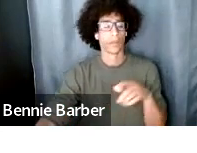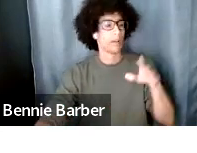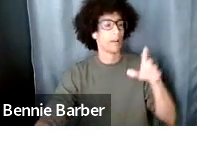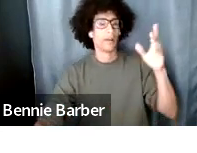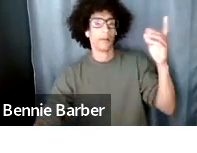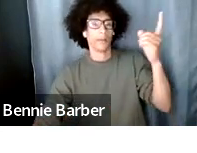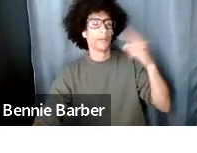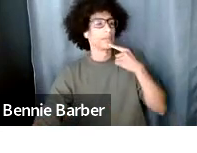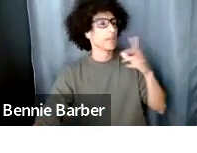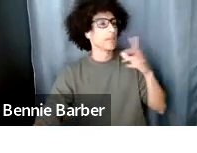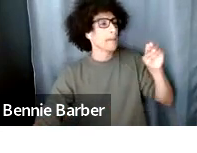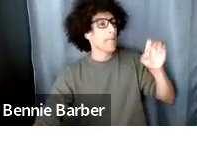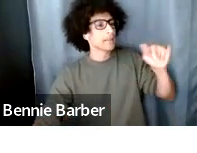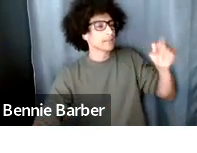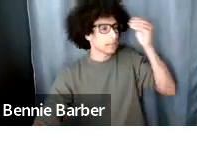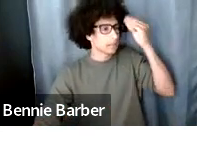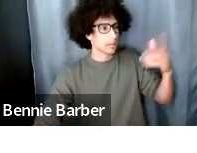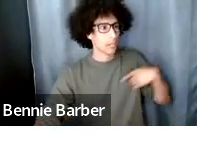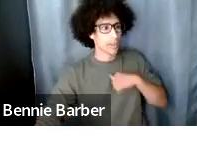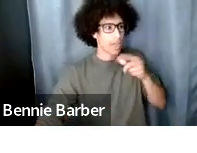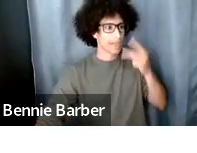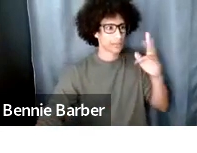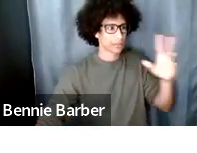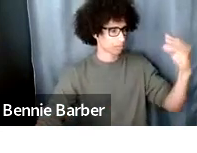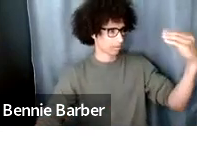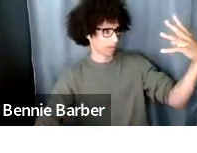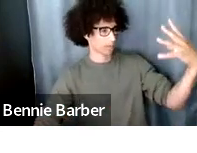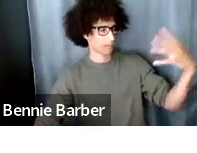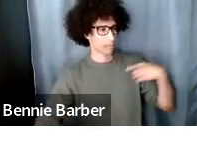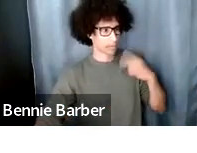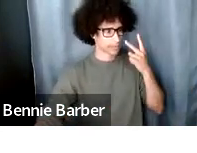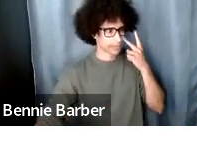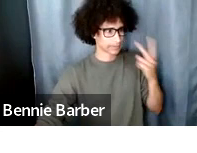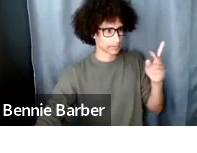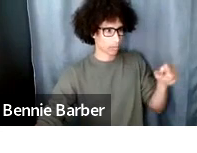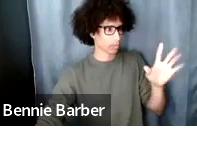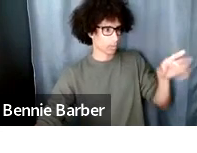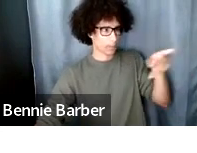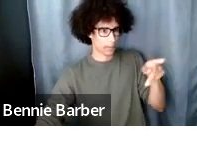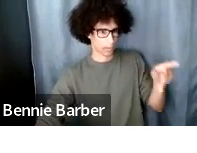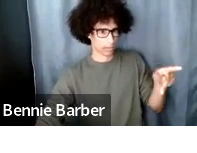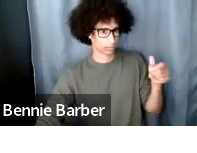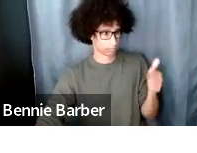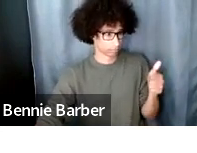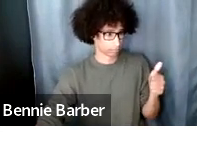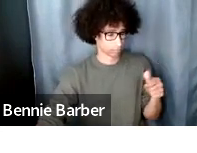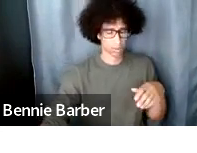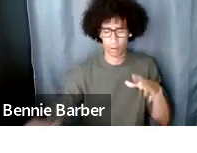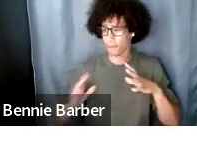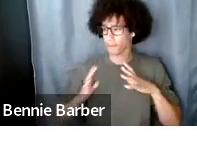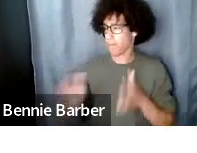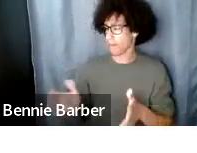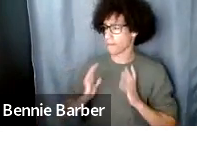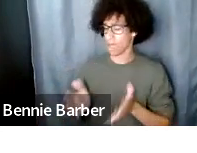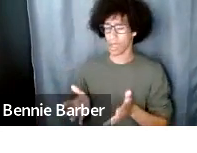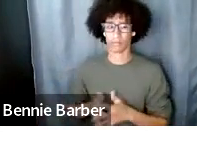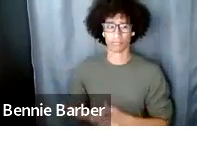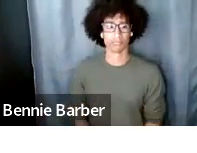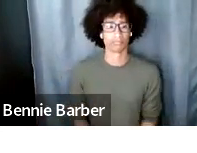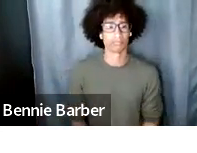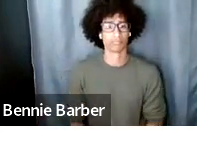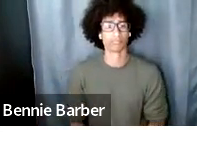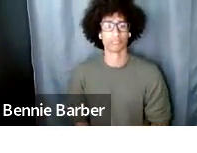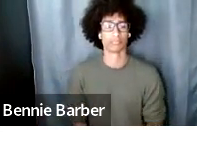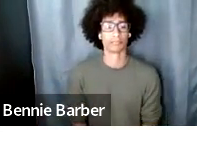she just wanted to let me know that okay okay great wonderful wonderful um that's fine with me so we have a